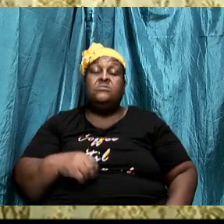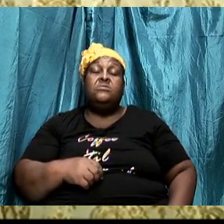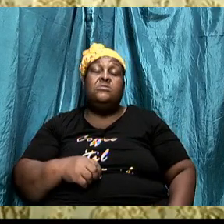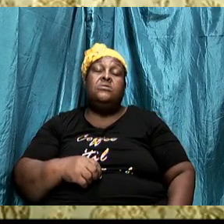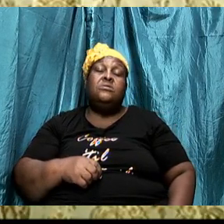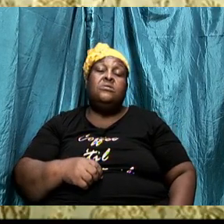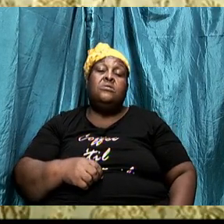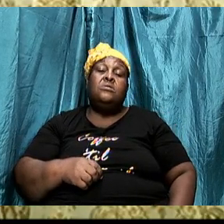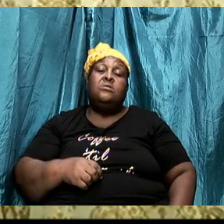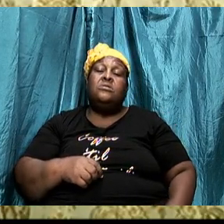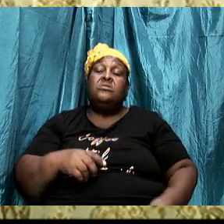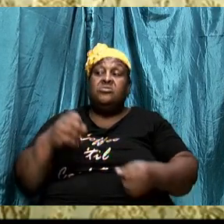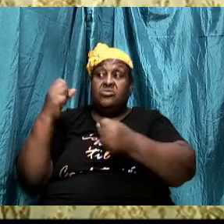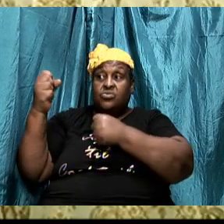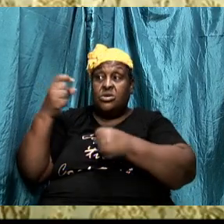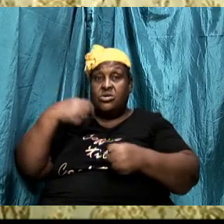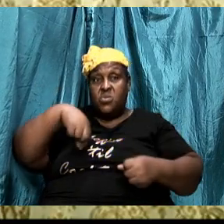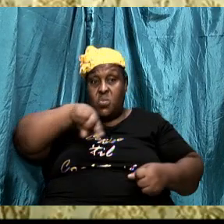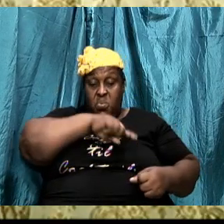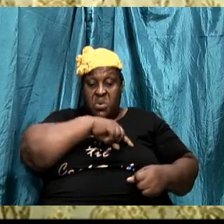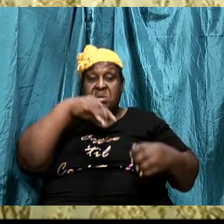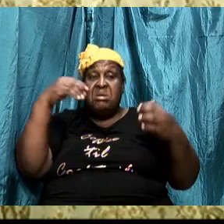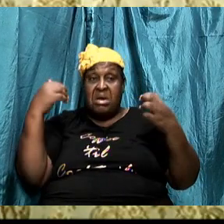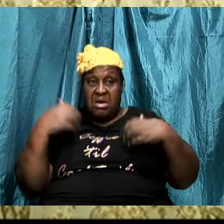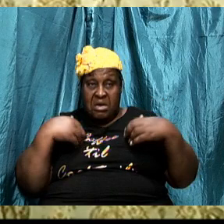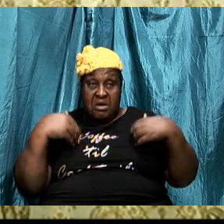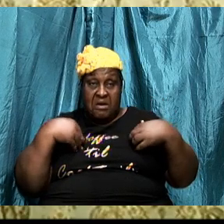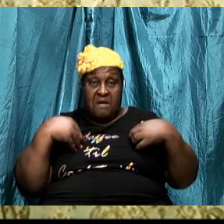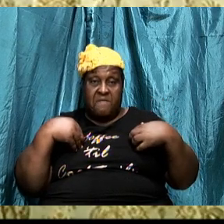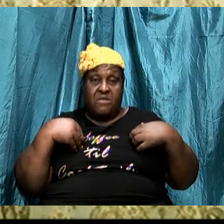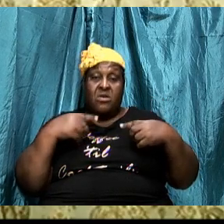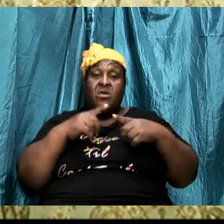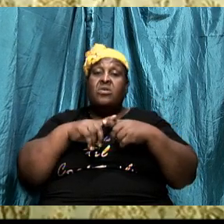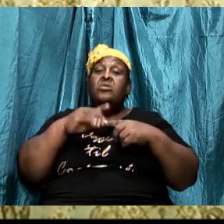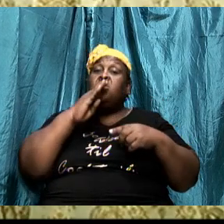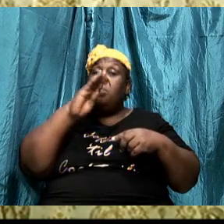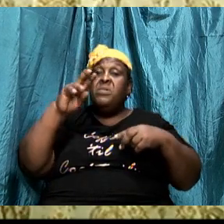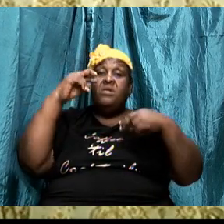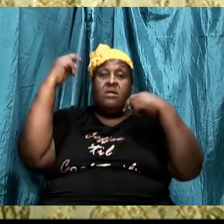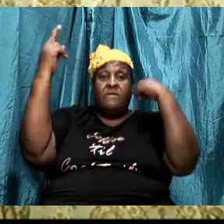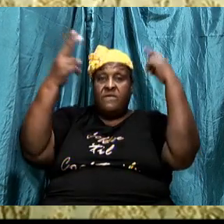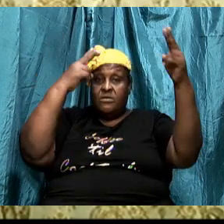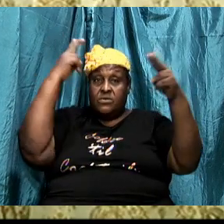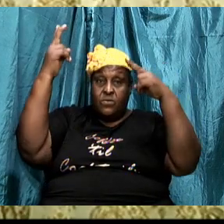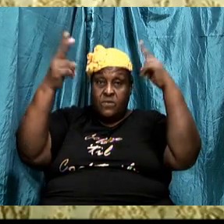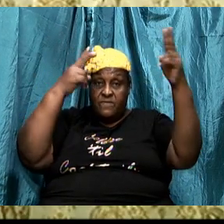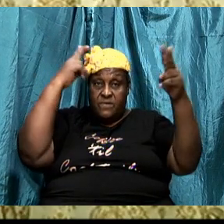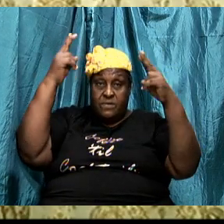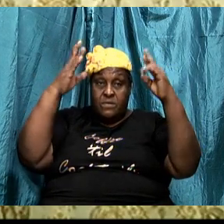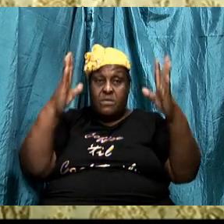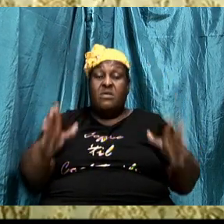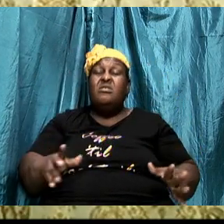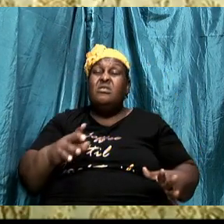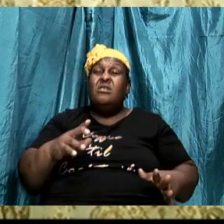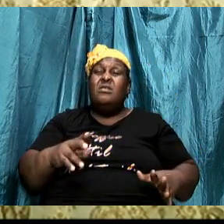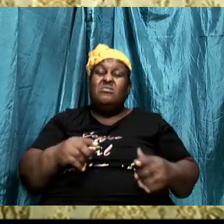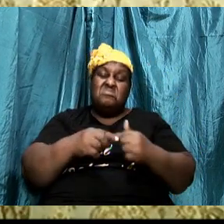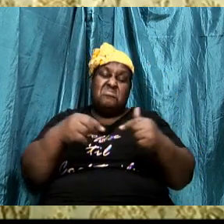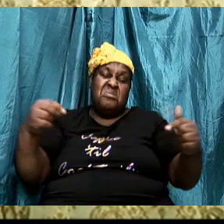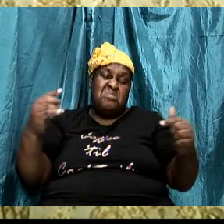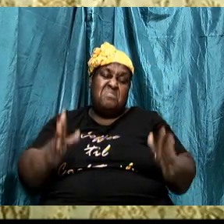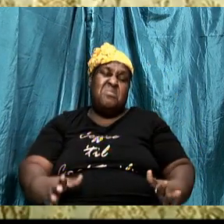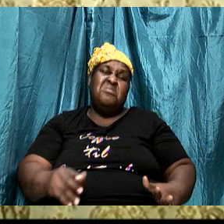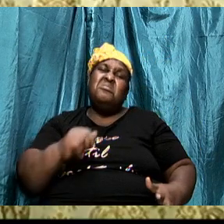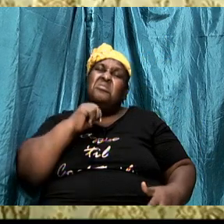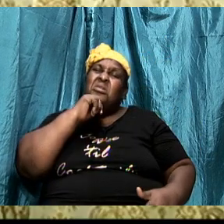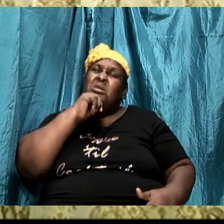we possess tonight, the strength that we possess to overcome the adversary is not anything of ourselves. It is